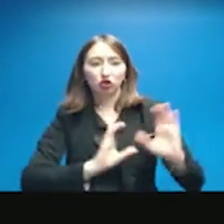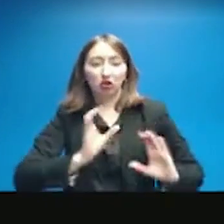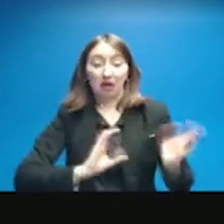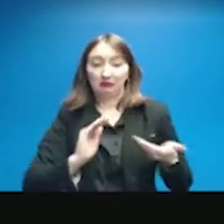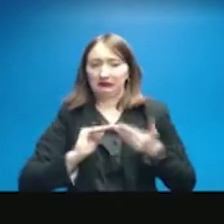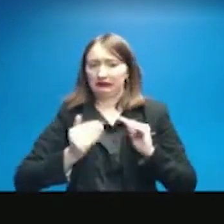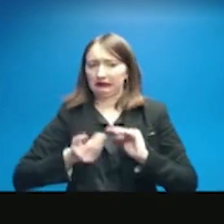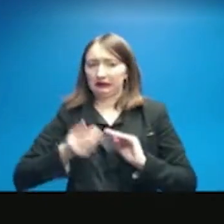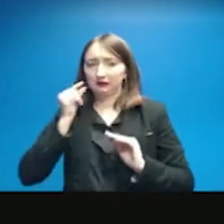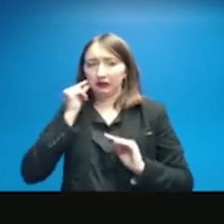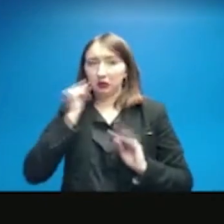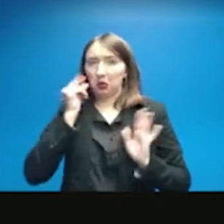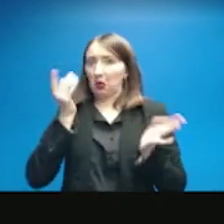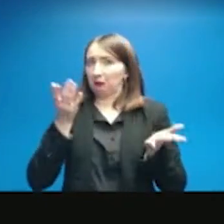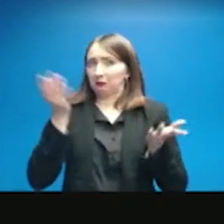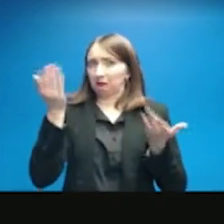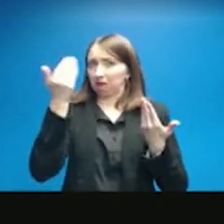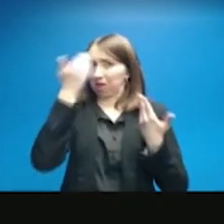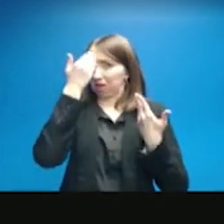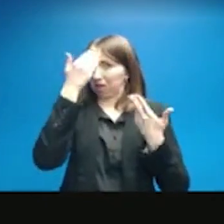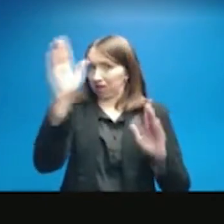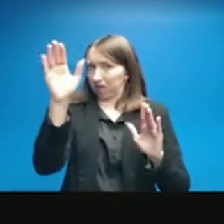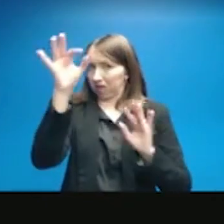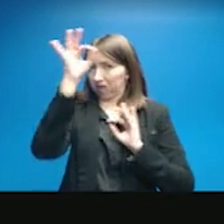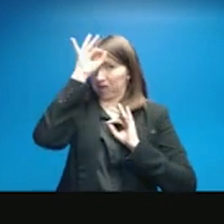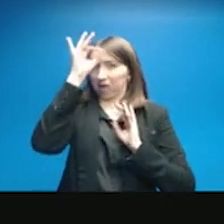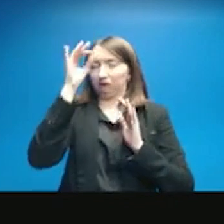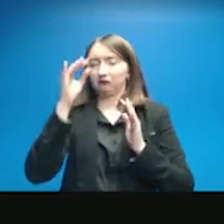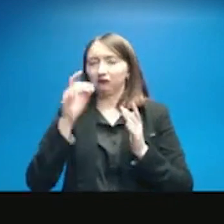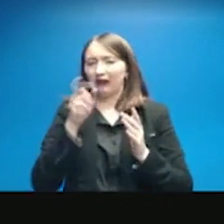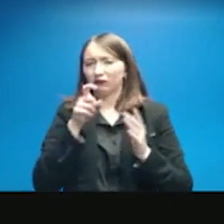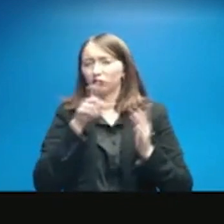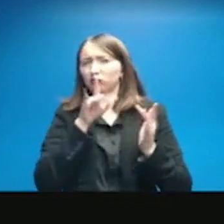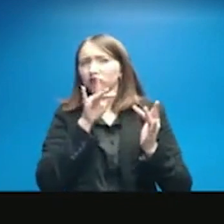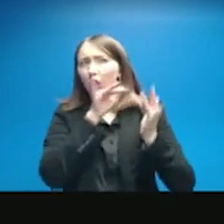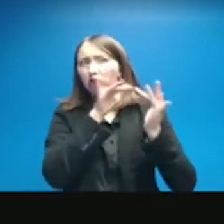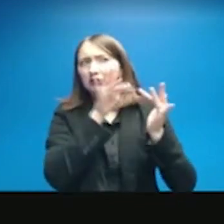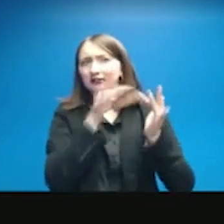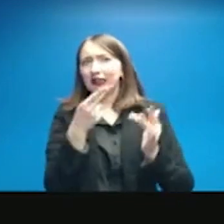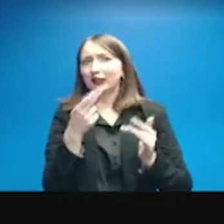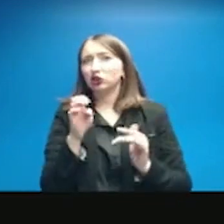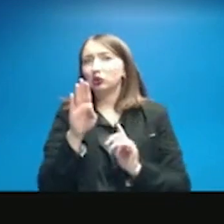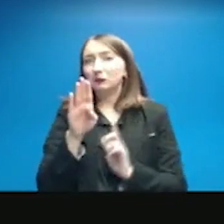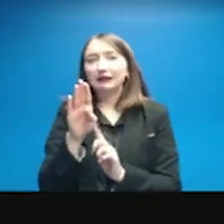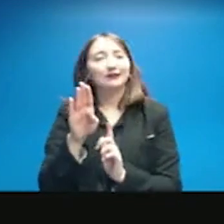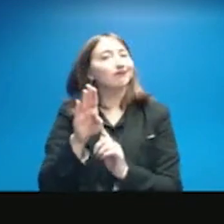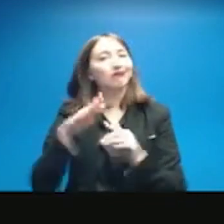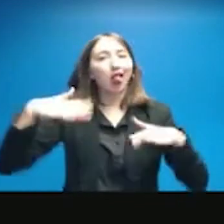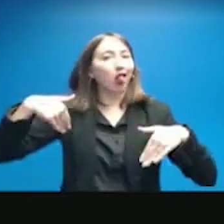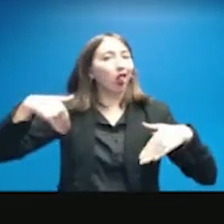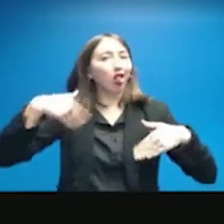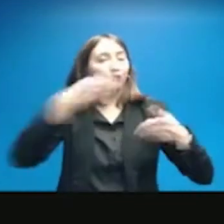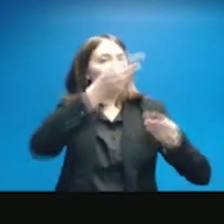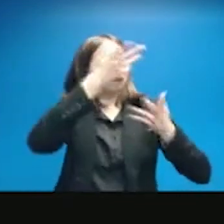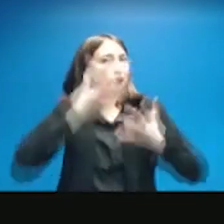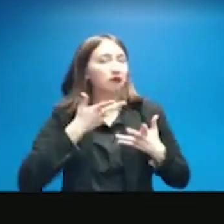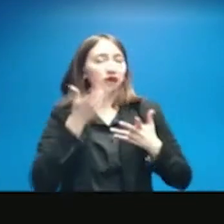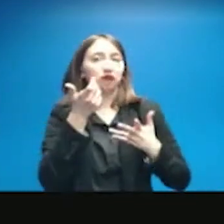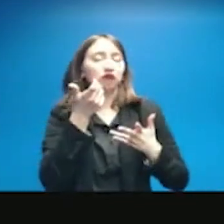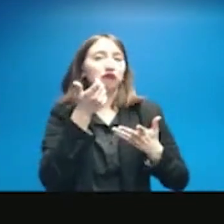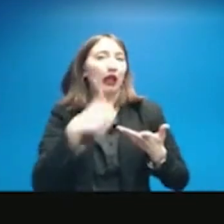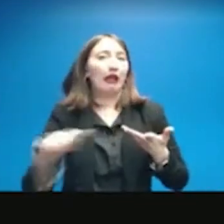that. That would be something that we would have to check with our partners, like HEV, for example. We have not been notified of any